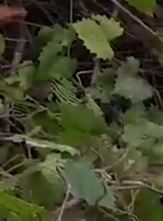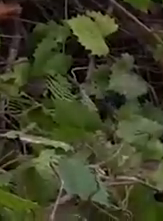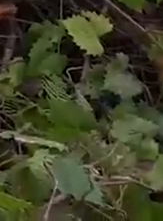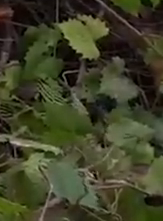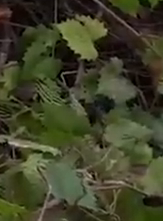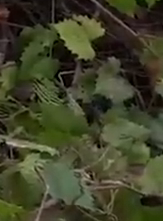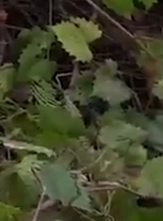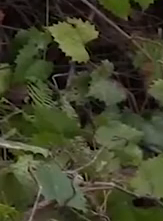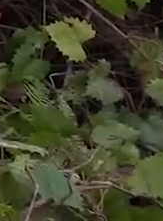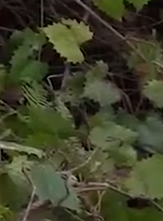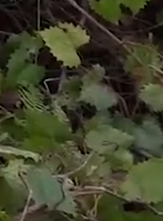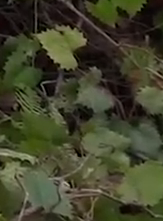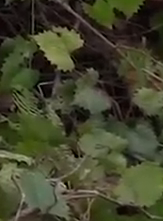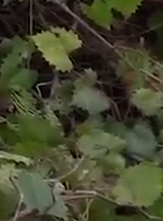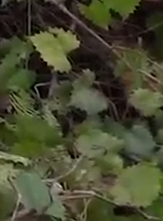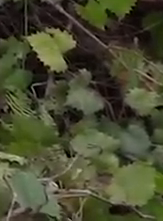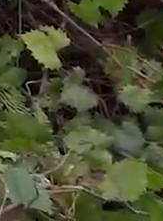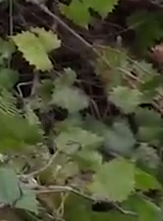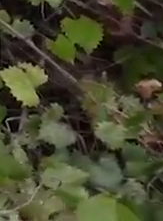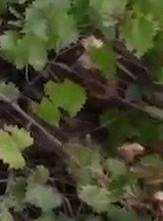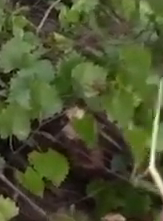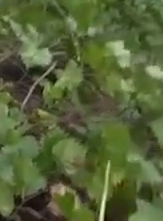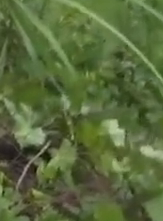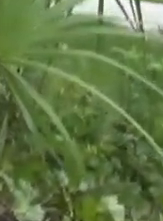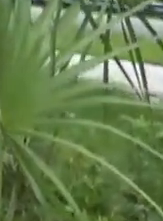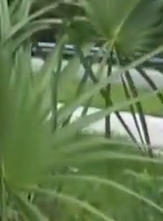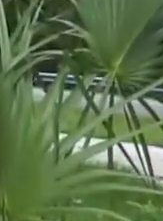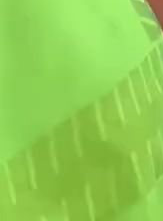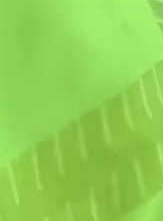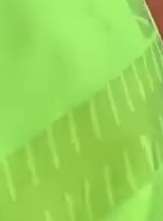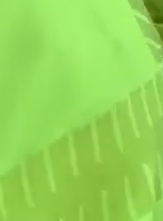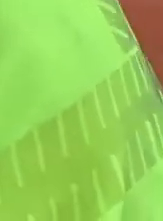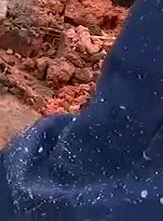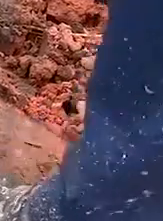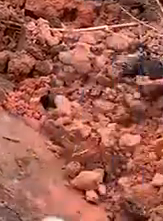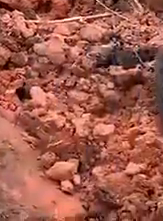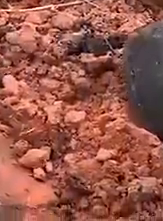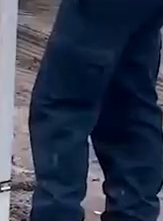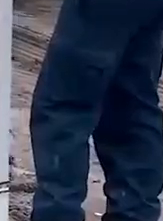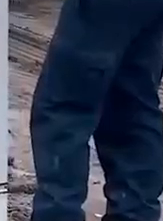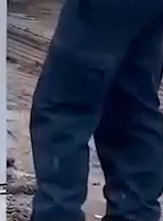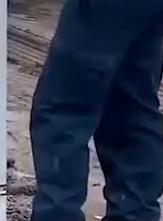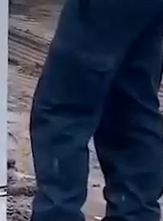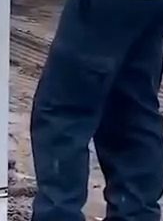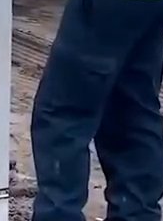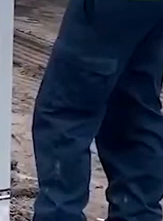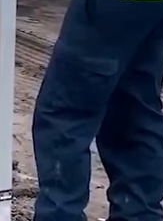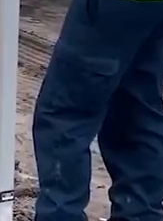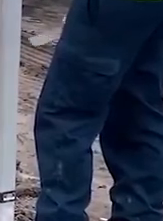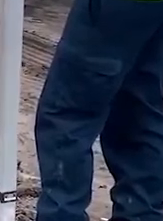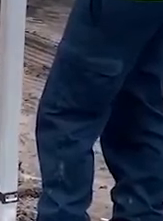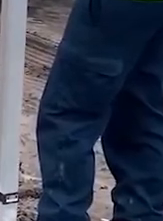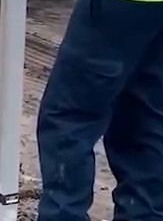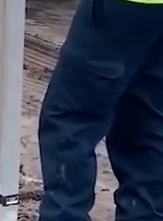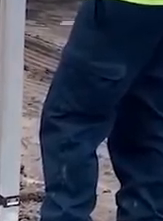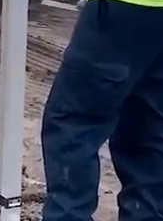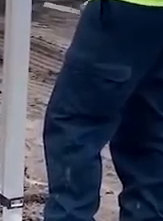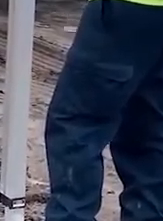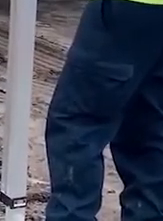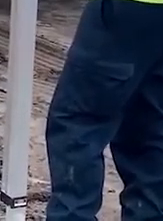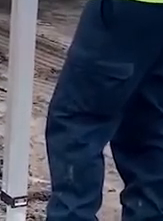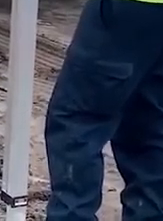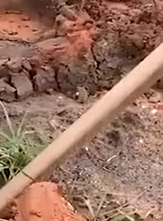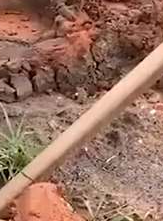goes out after a hurricane to clear roads for emergency vehicles. You can find our special projects team